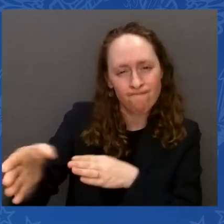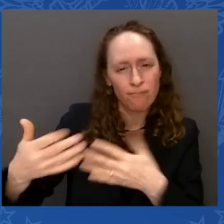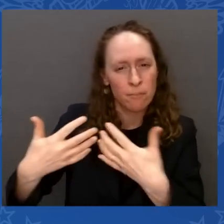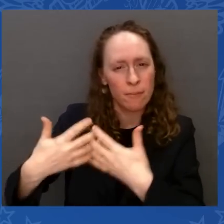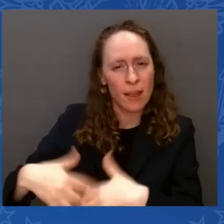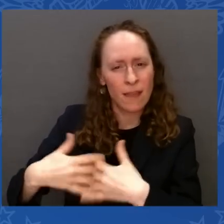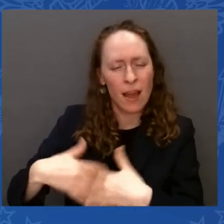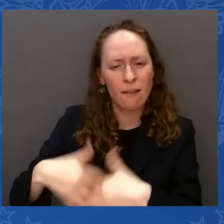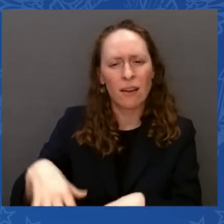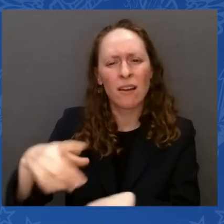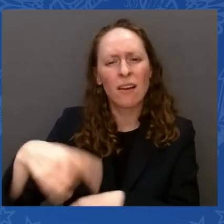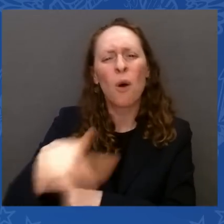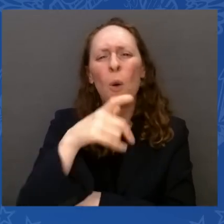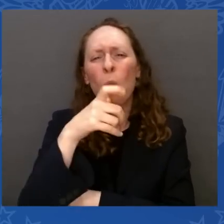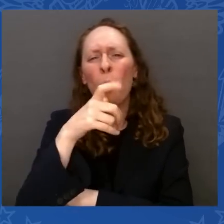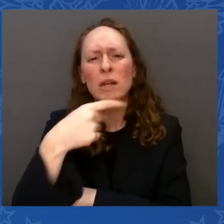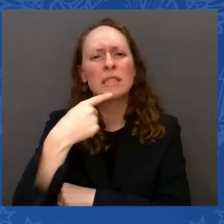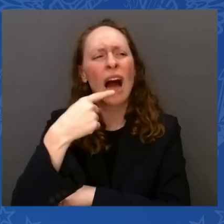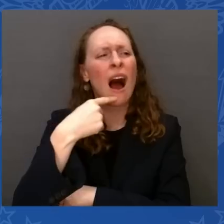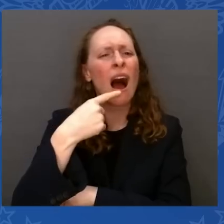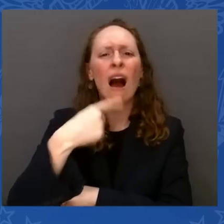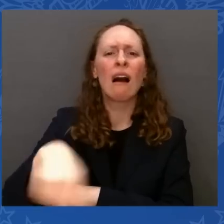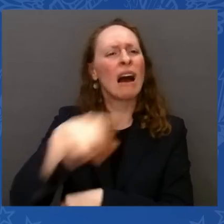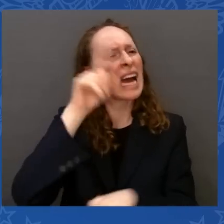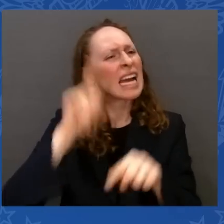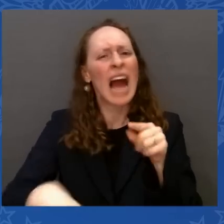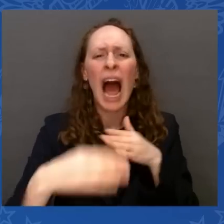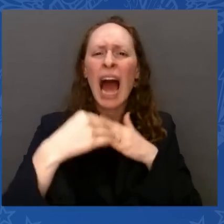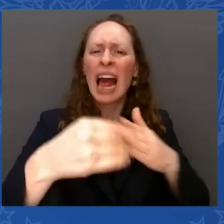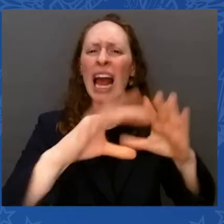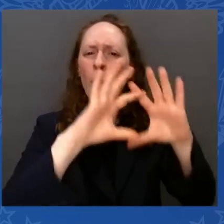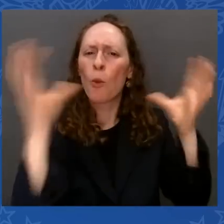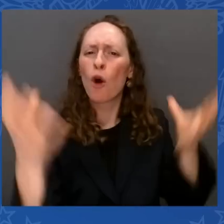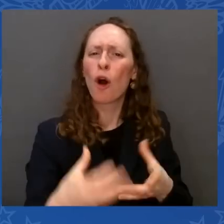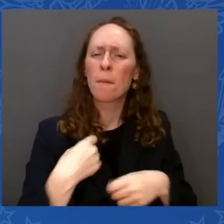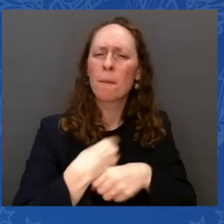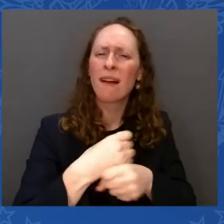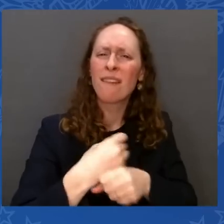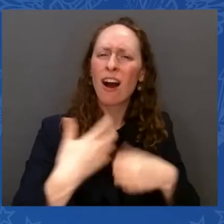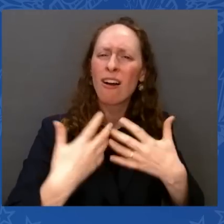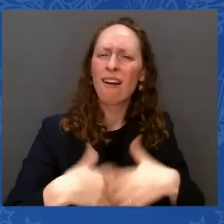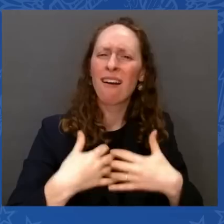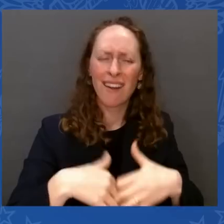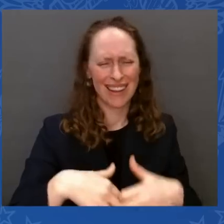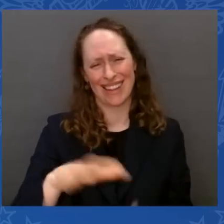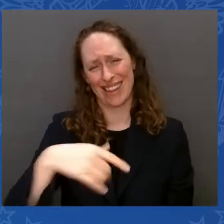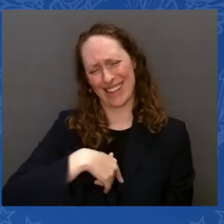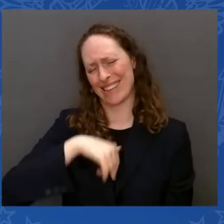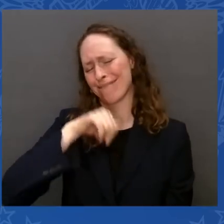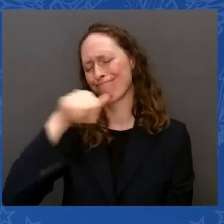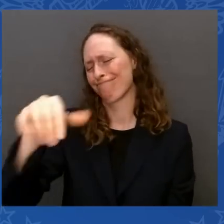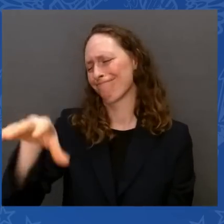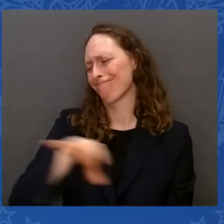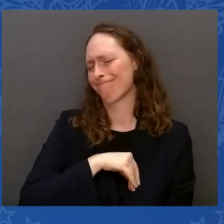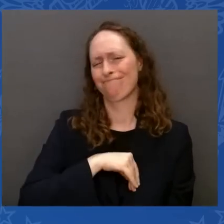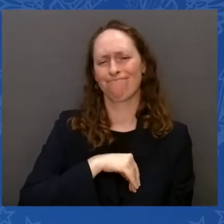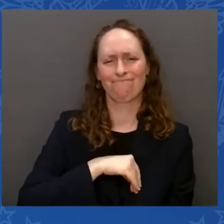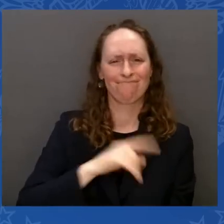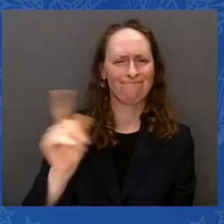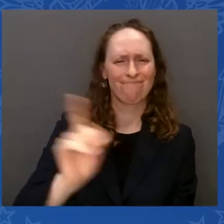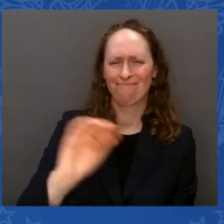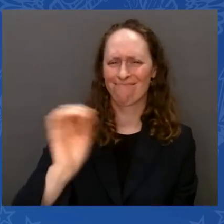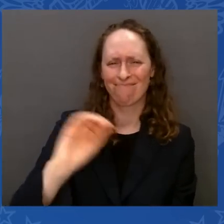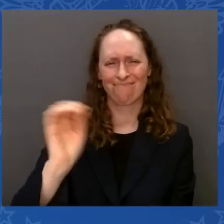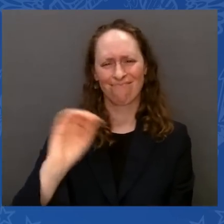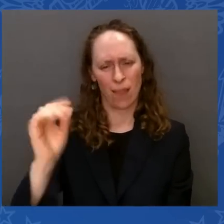buy it. I don't buy it. There's no reason why we will not lead the world in manufacturing